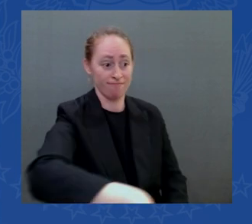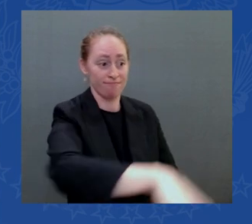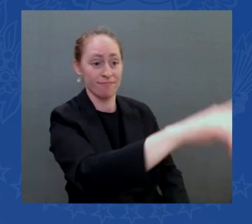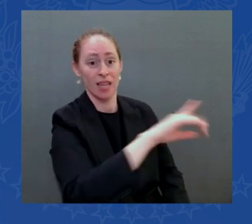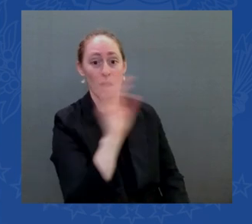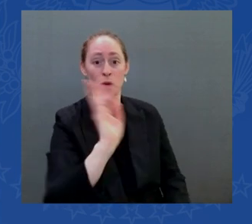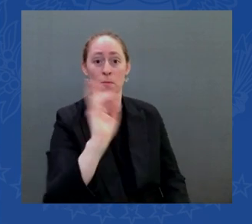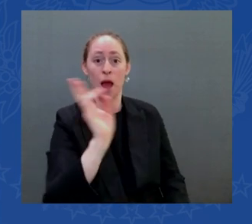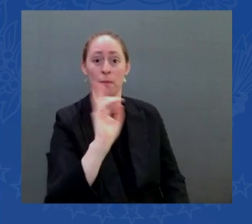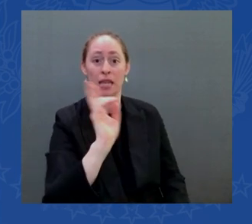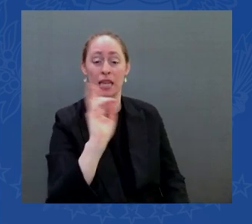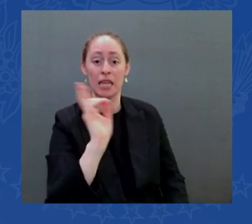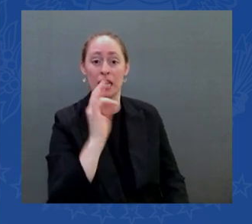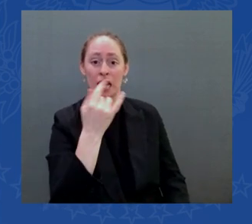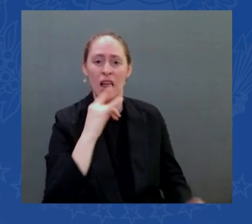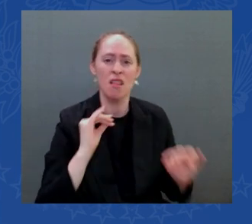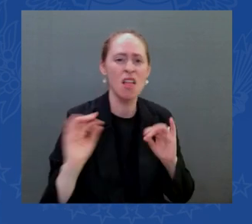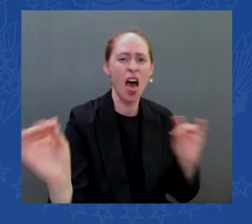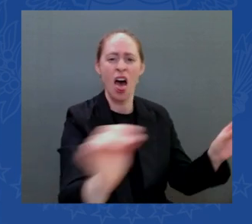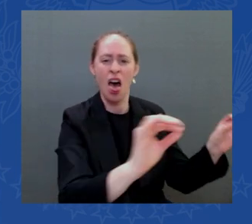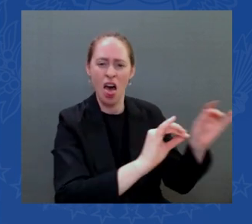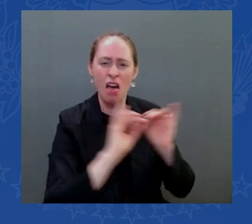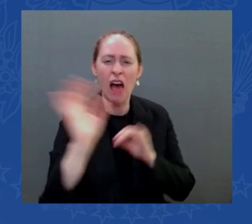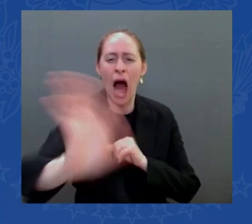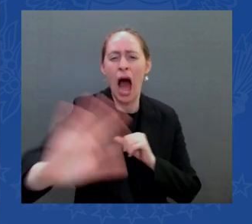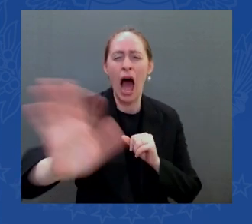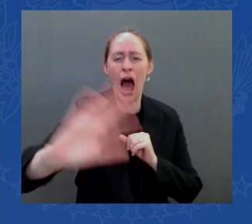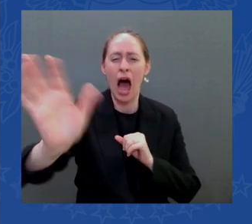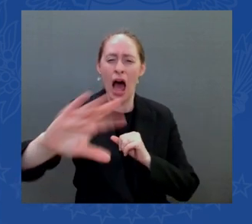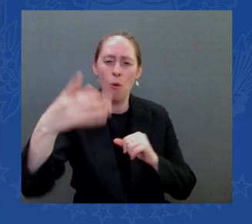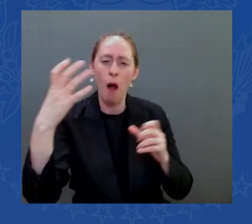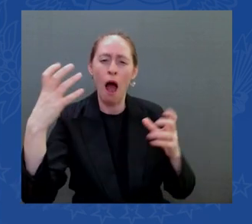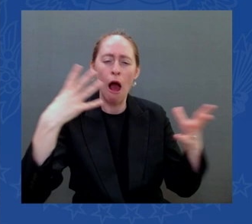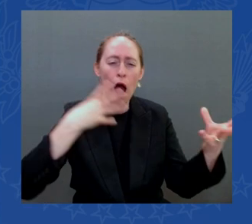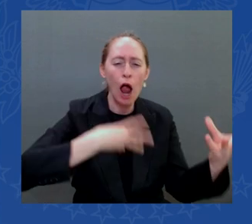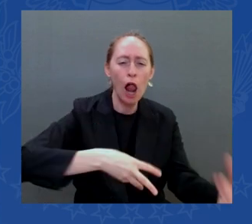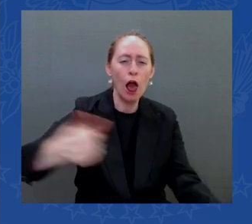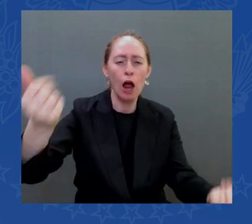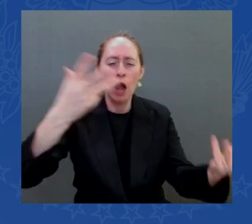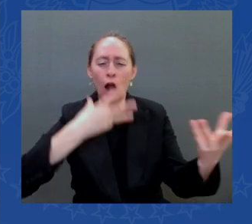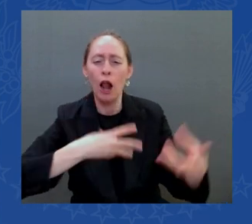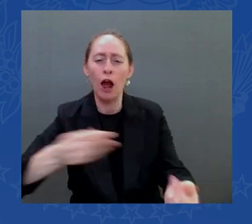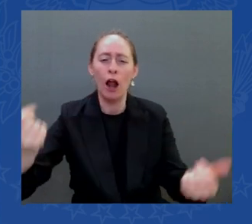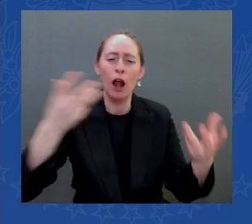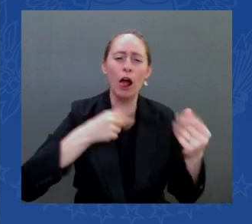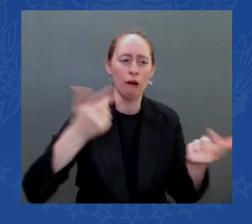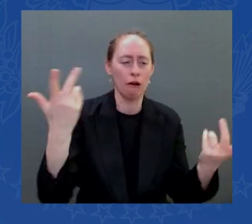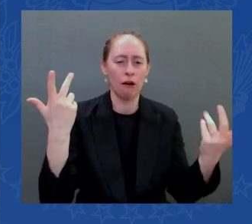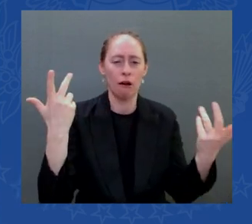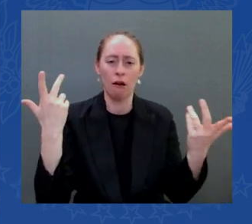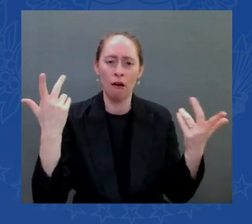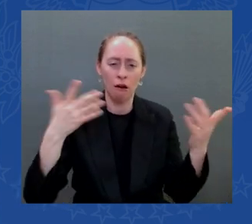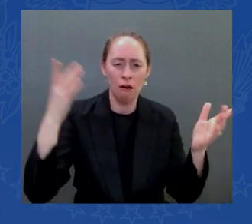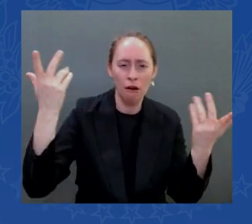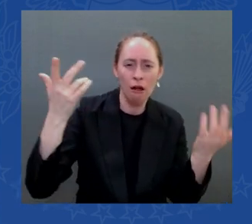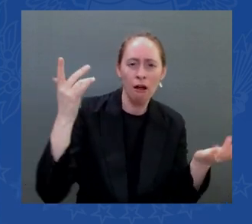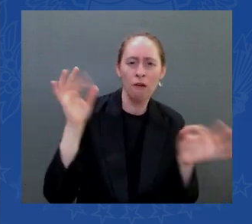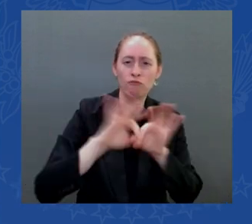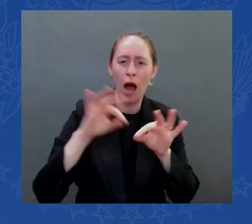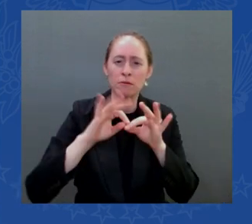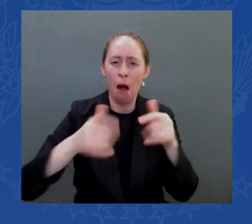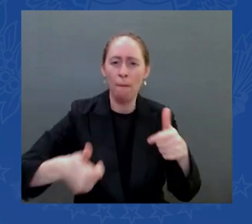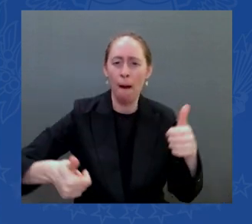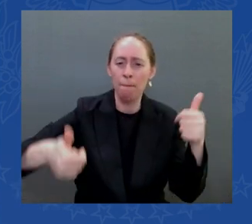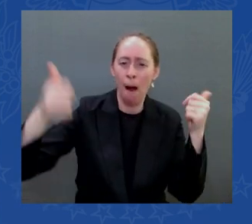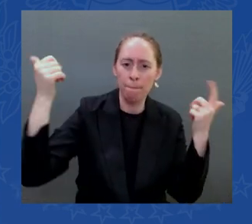drastically so look we're making progress over the course of my presidency our recovery so far has